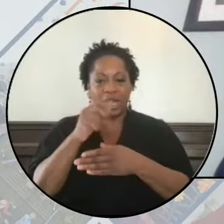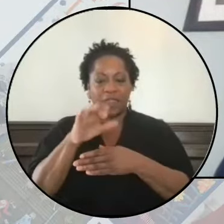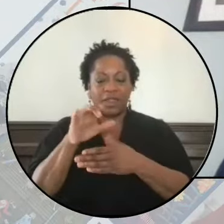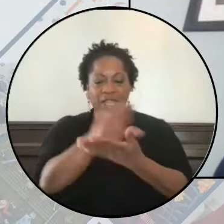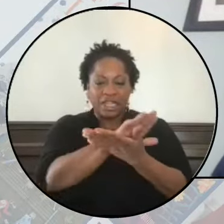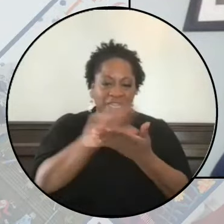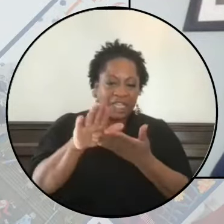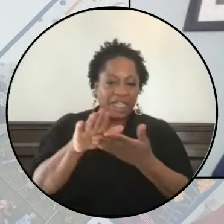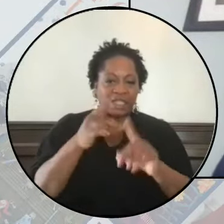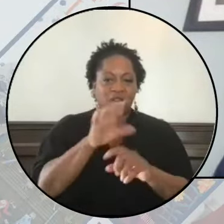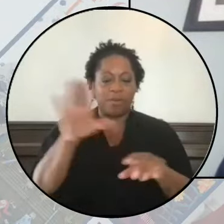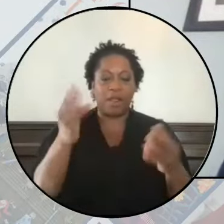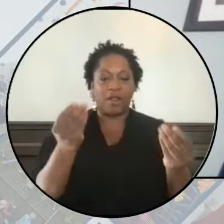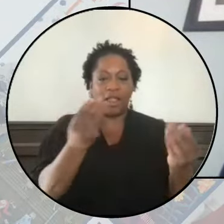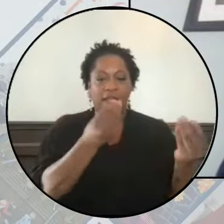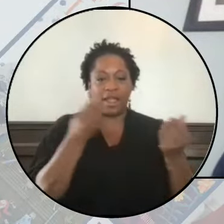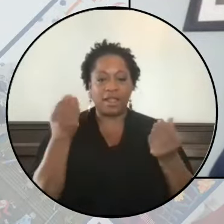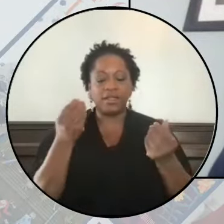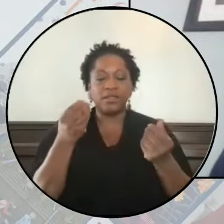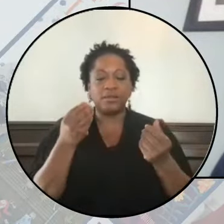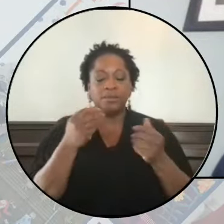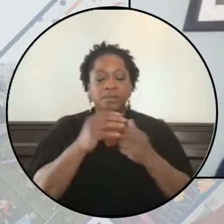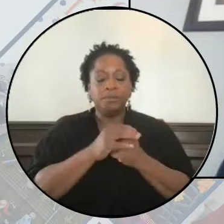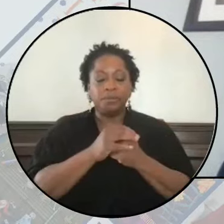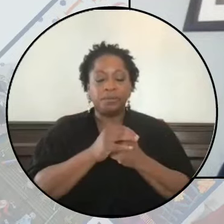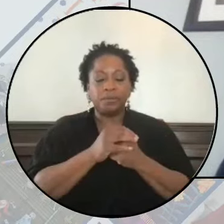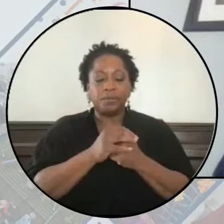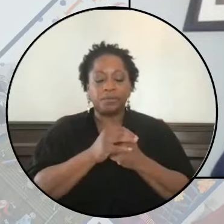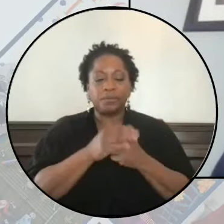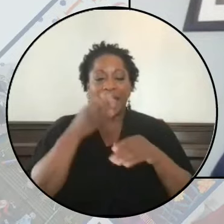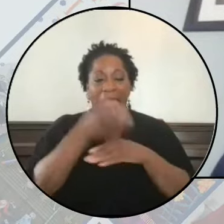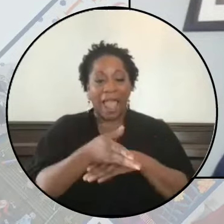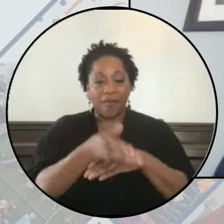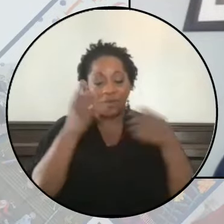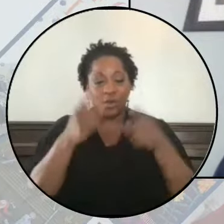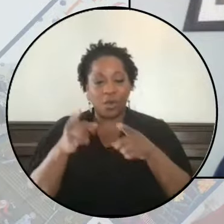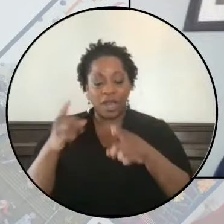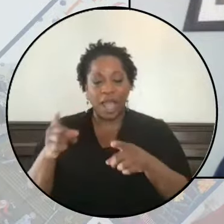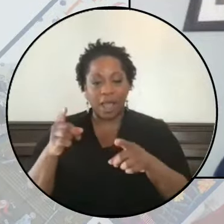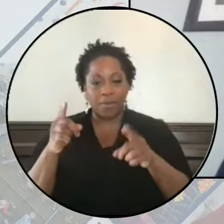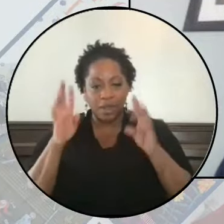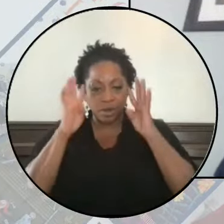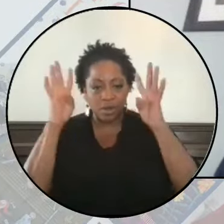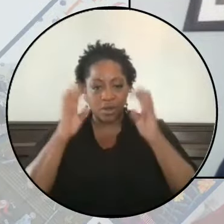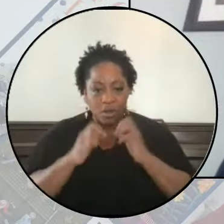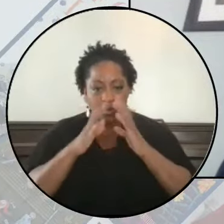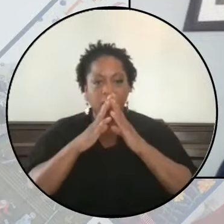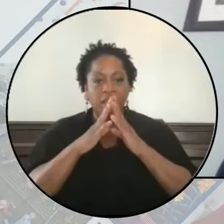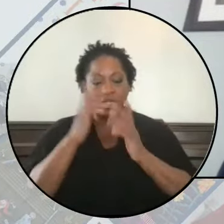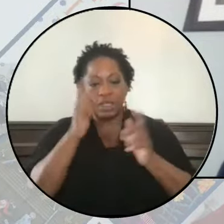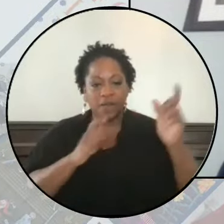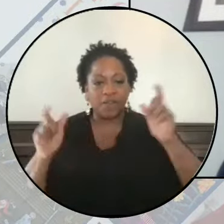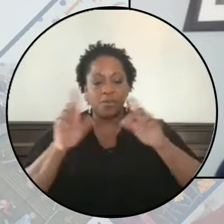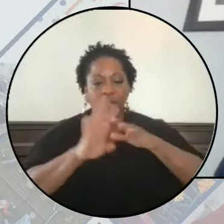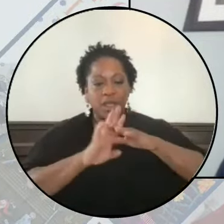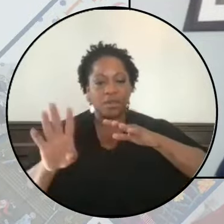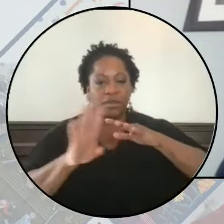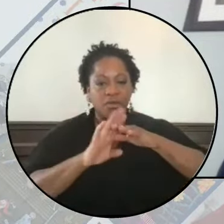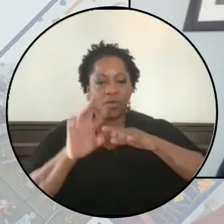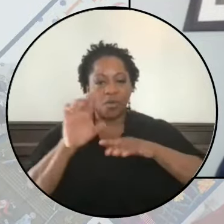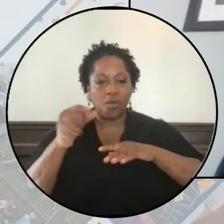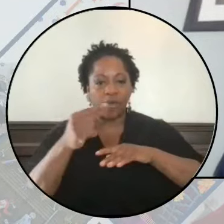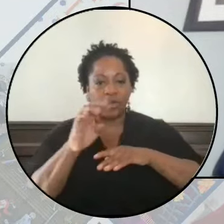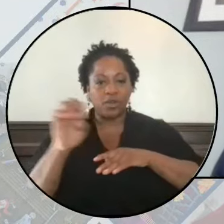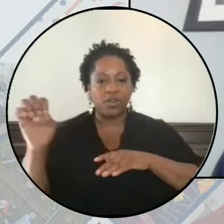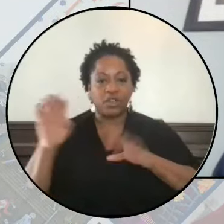cleansed from their land. What followed was the creation of the largest refugee population in the